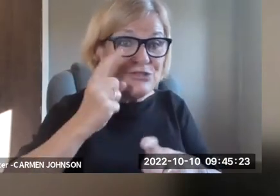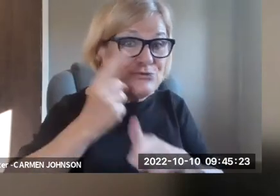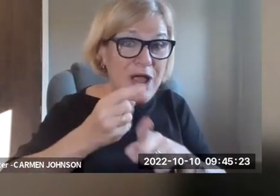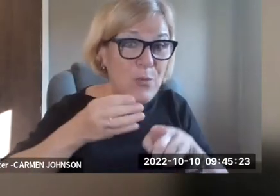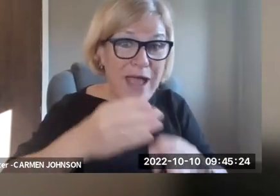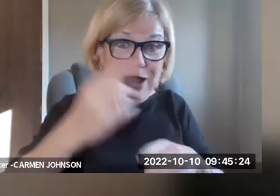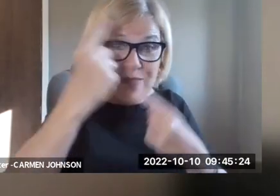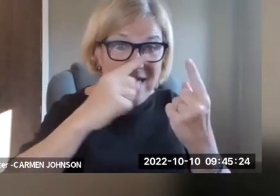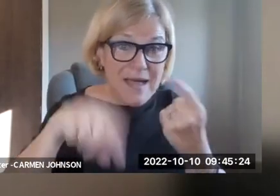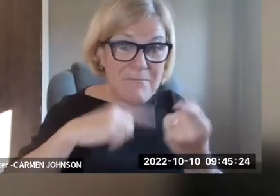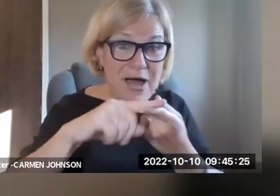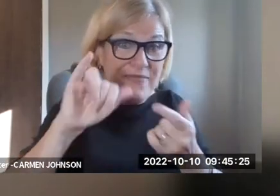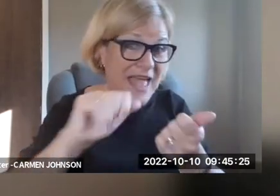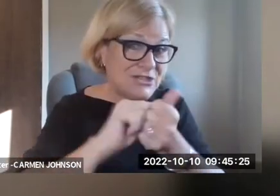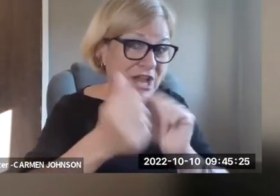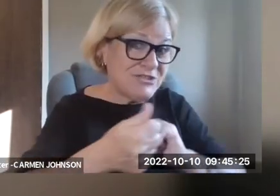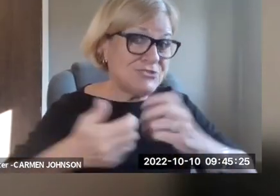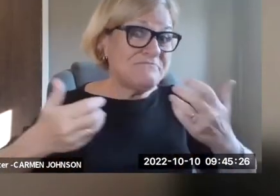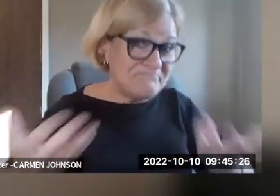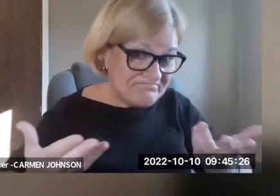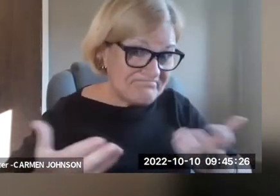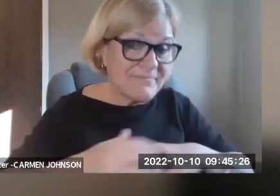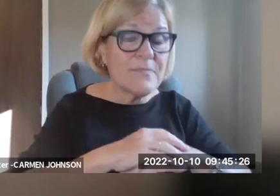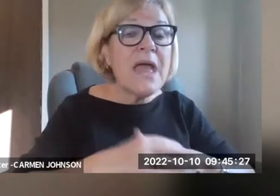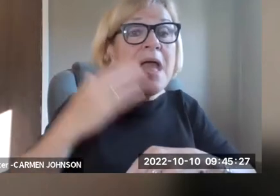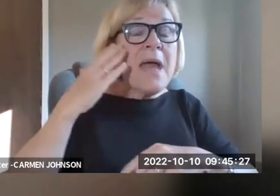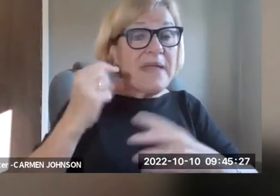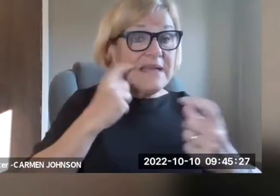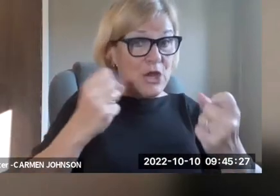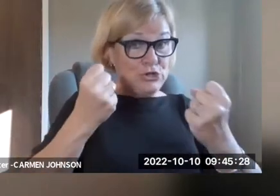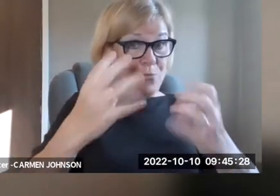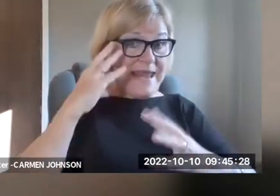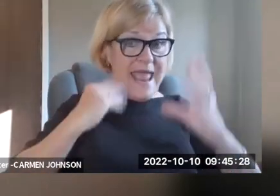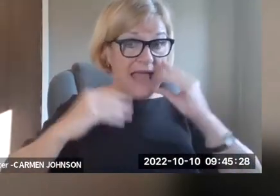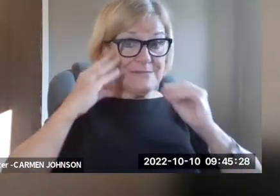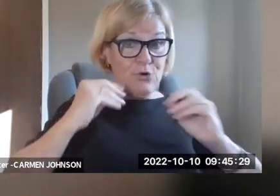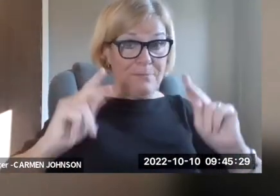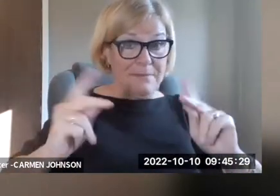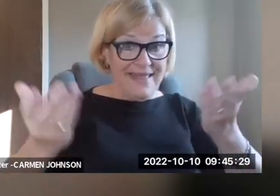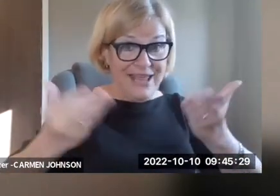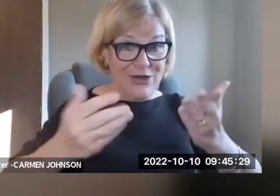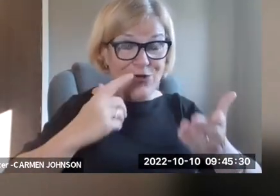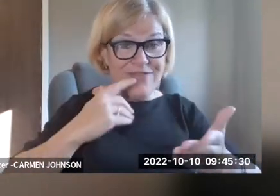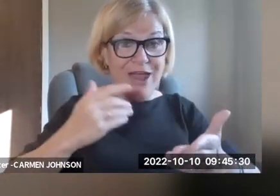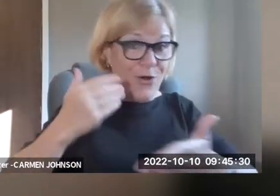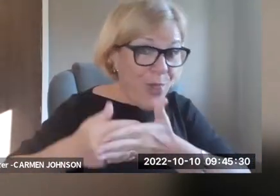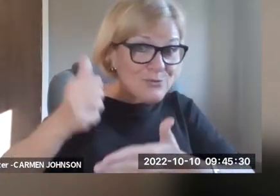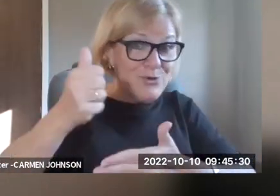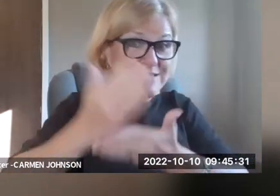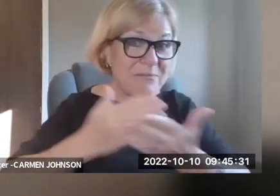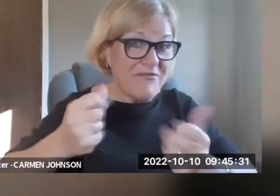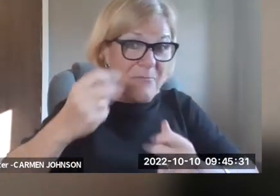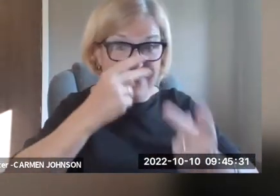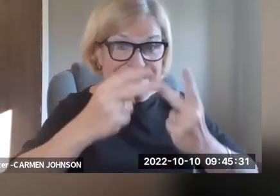either. So I'm not sure that disability access is the right way to think about this change. Now